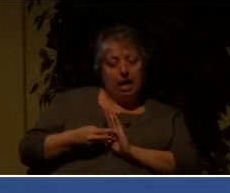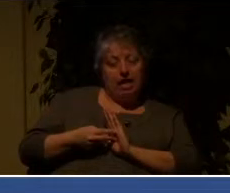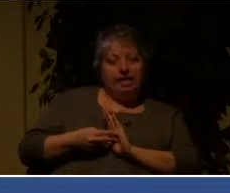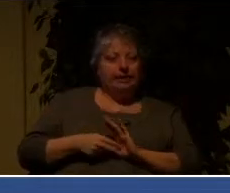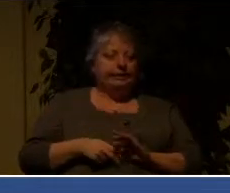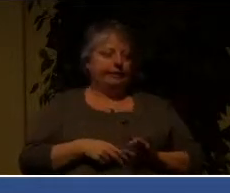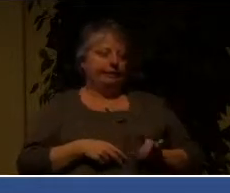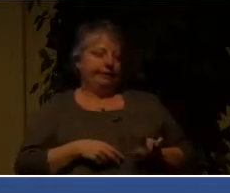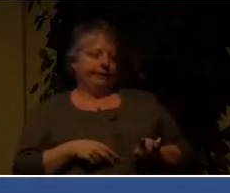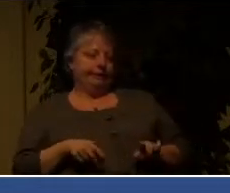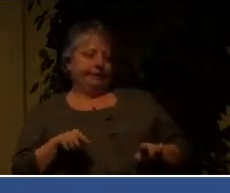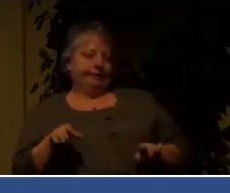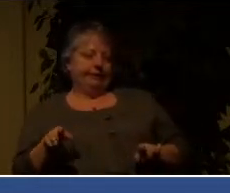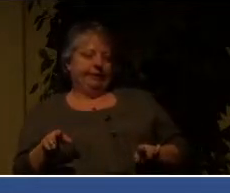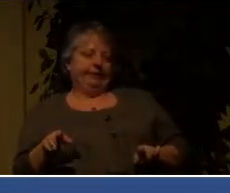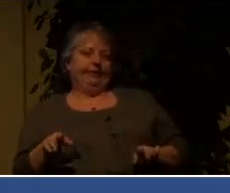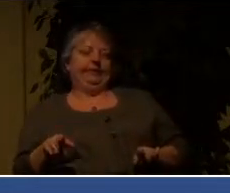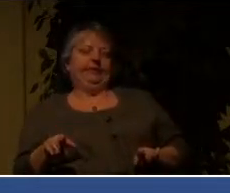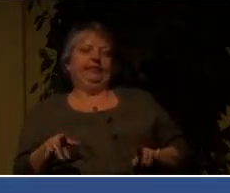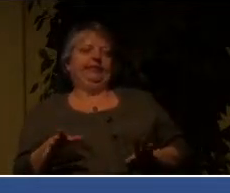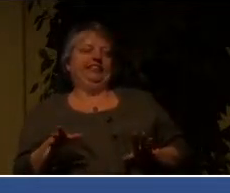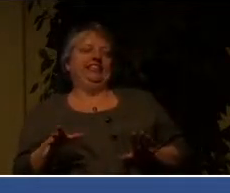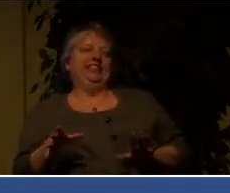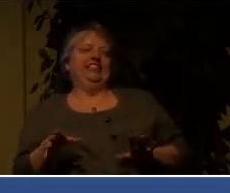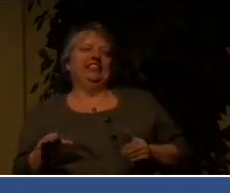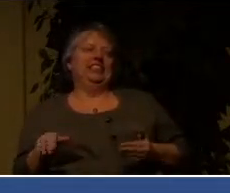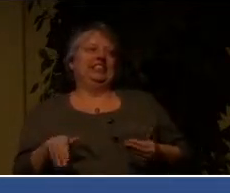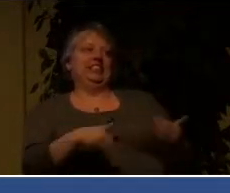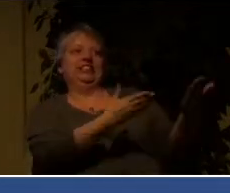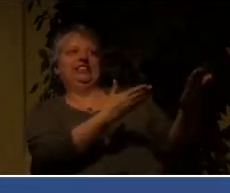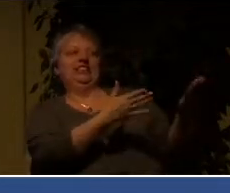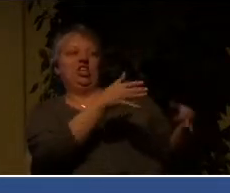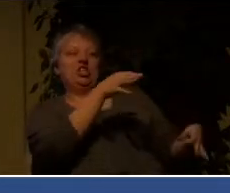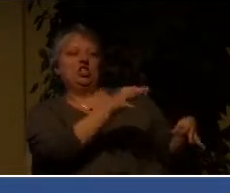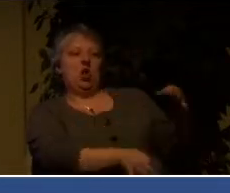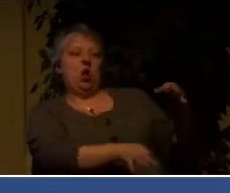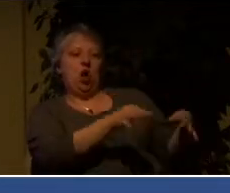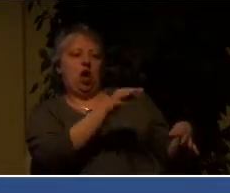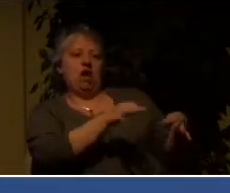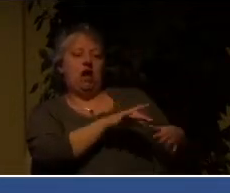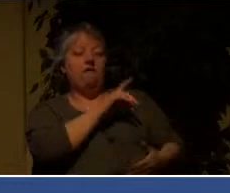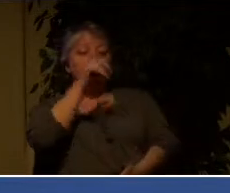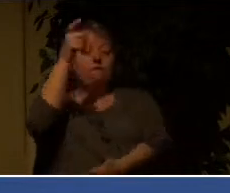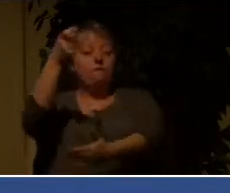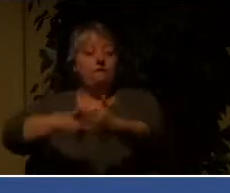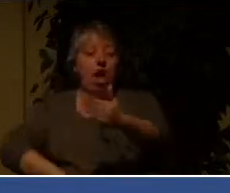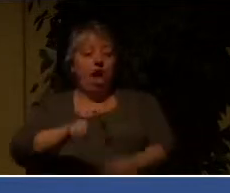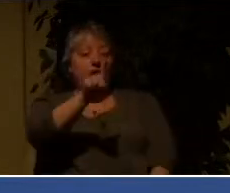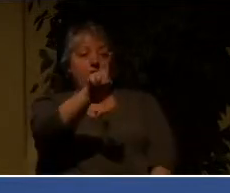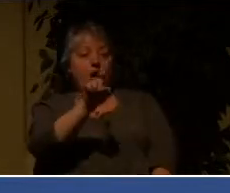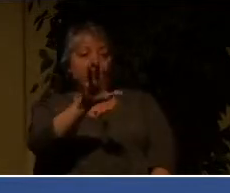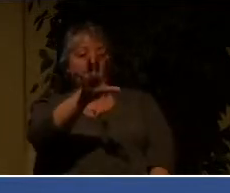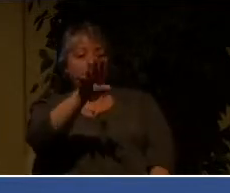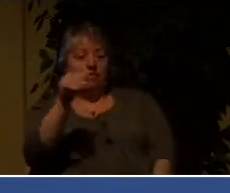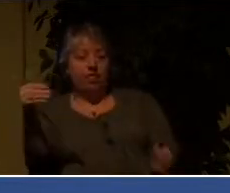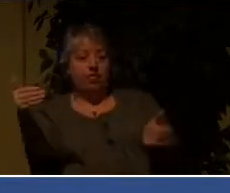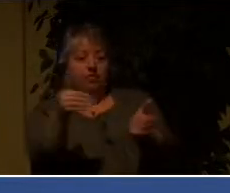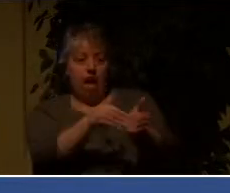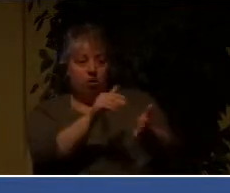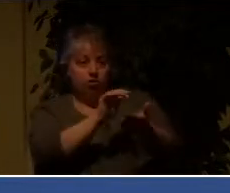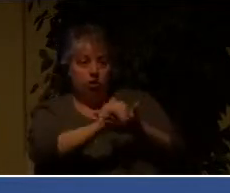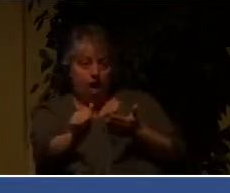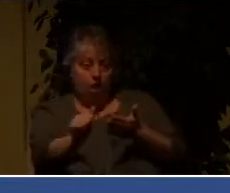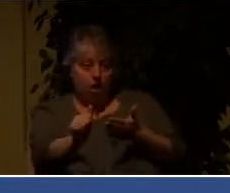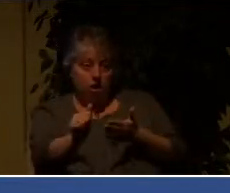whatever they got dragged before. They got fined $150,000.